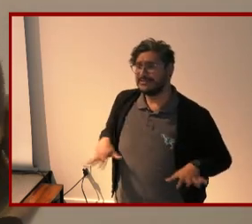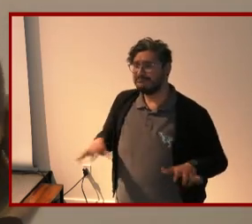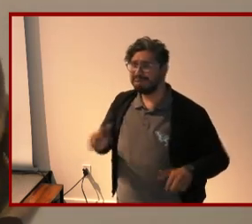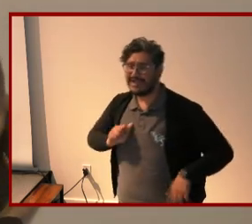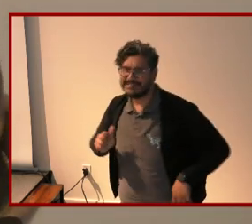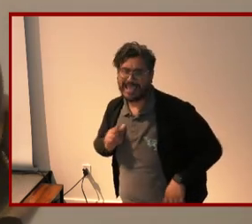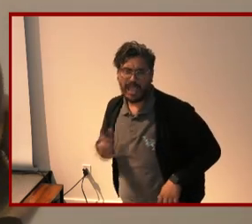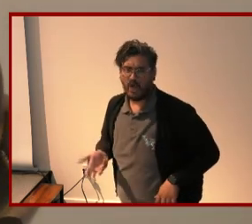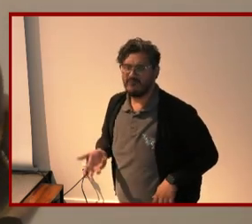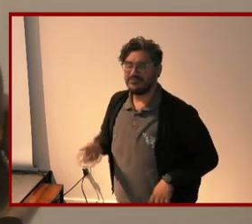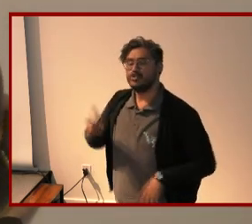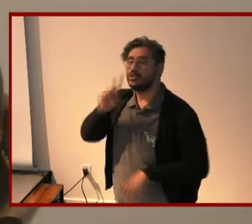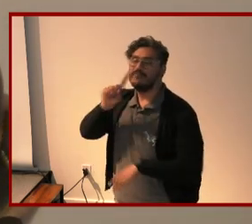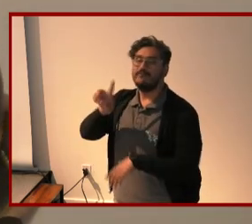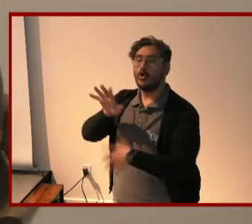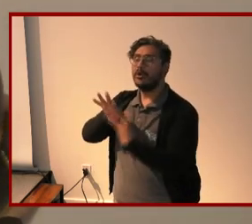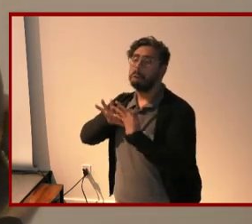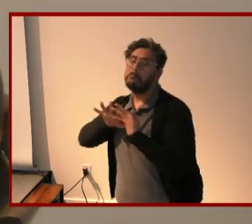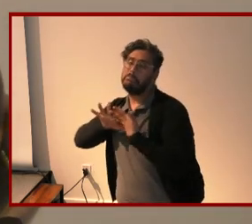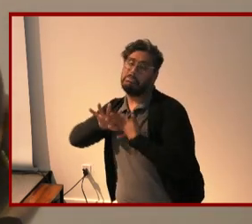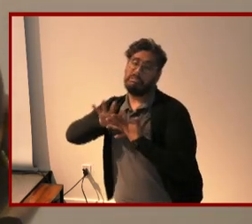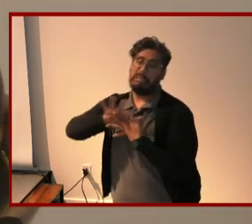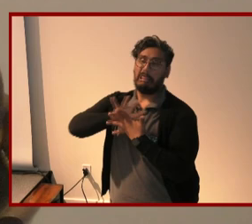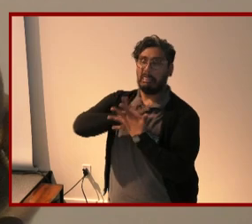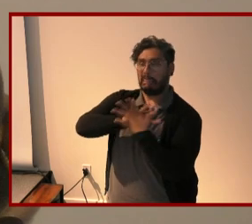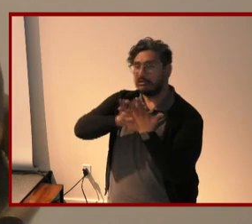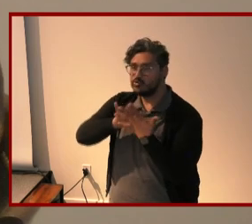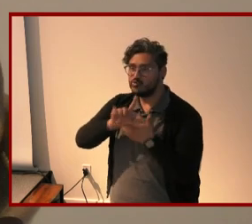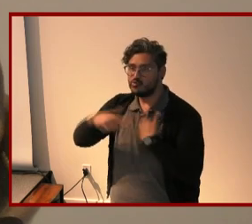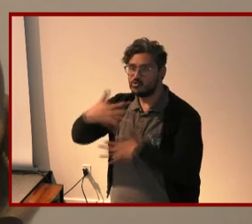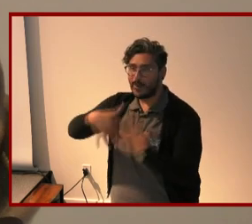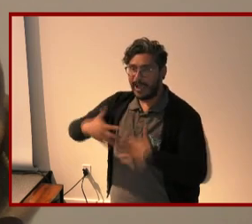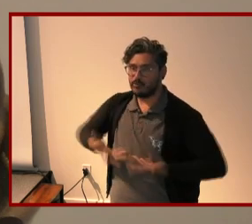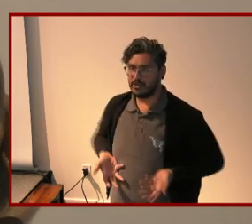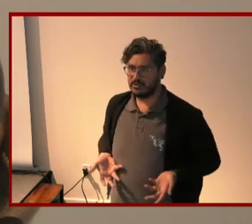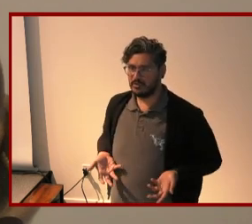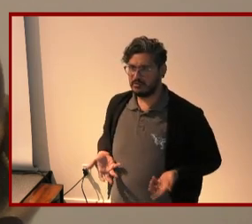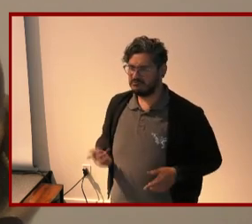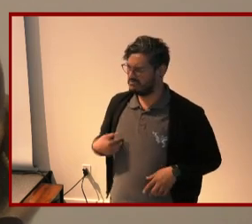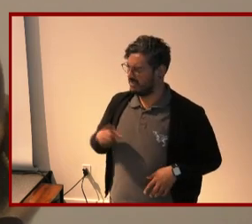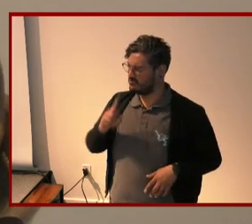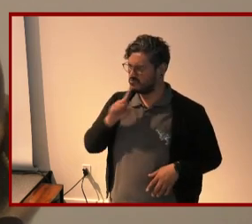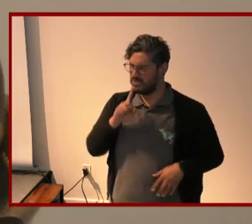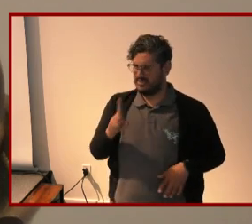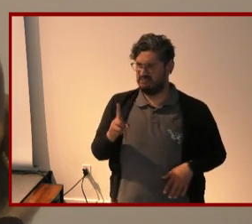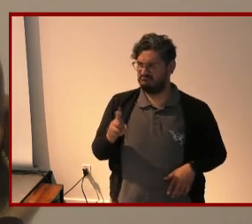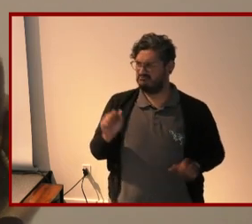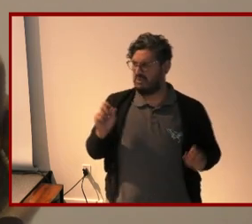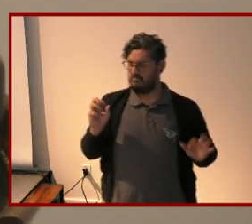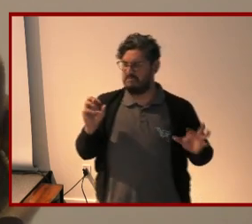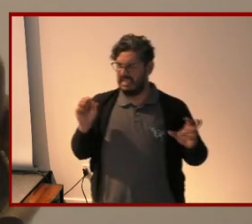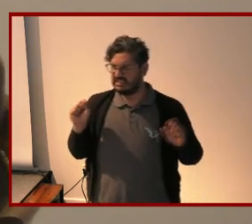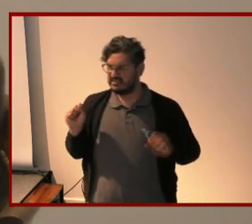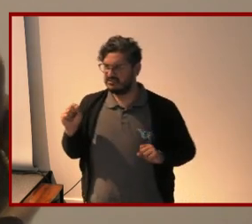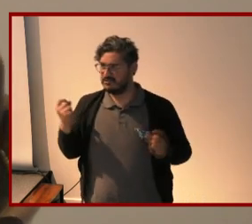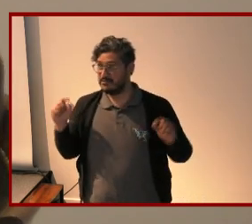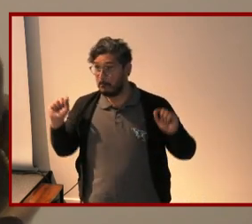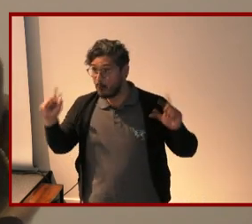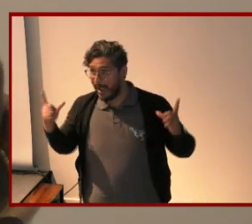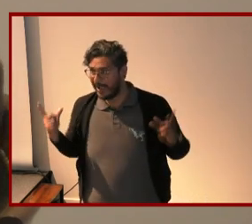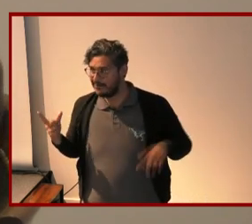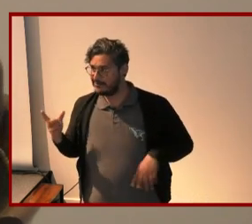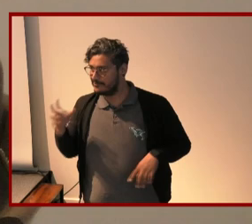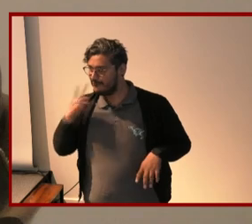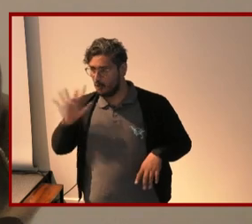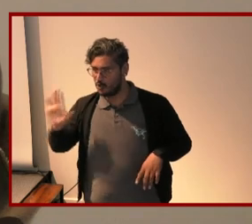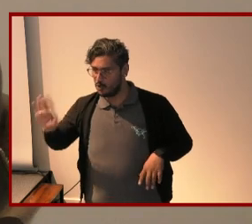blend into the crowd and i was really amazed and and surprised at that